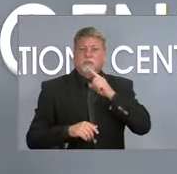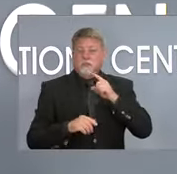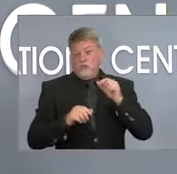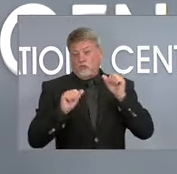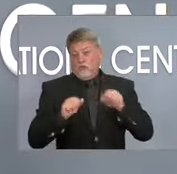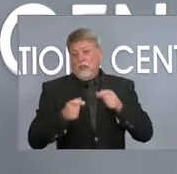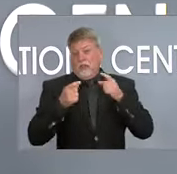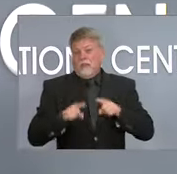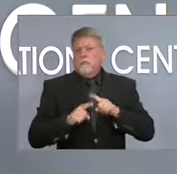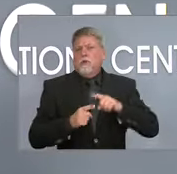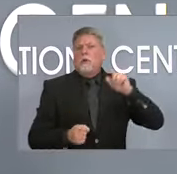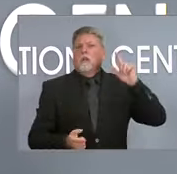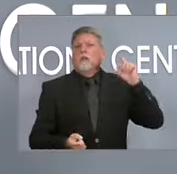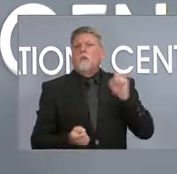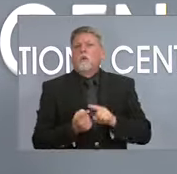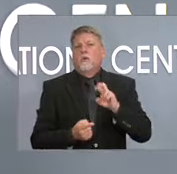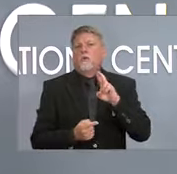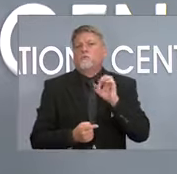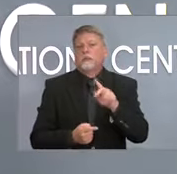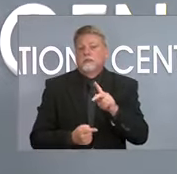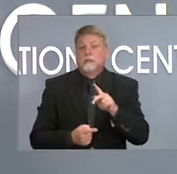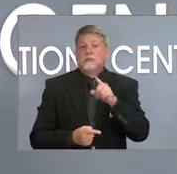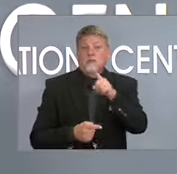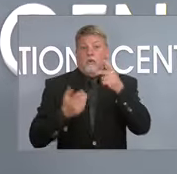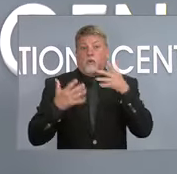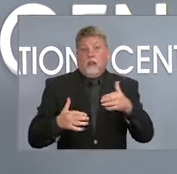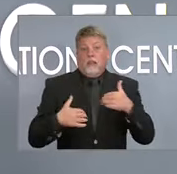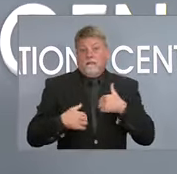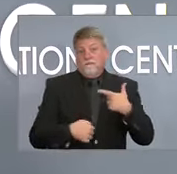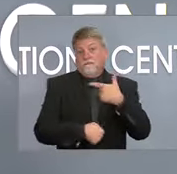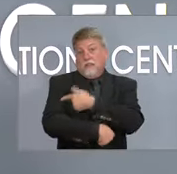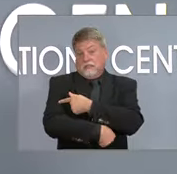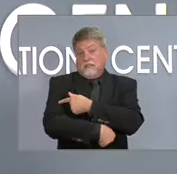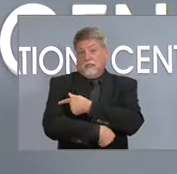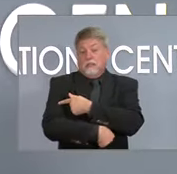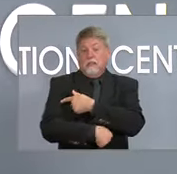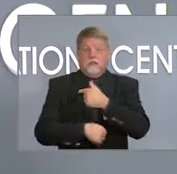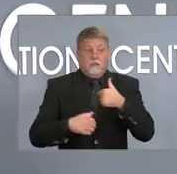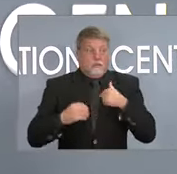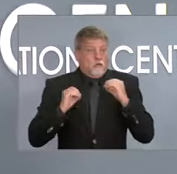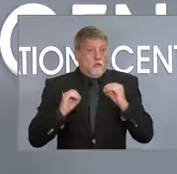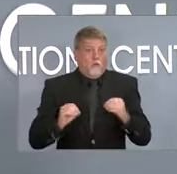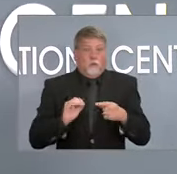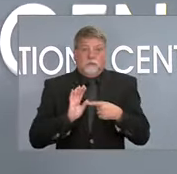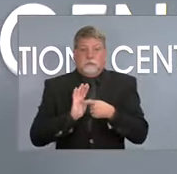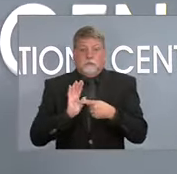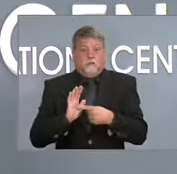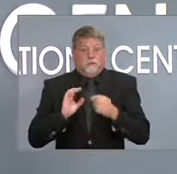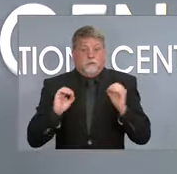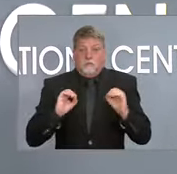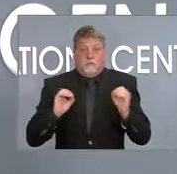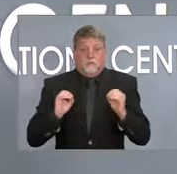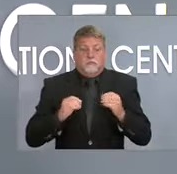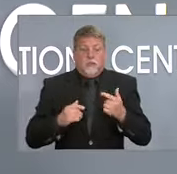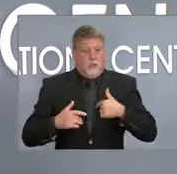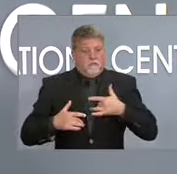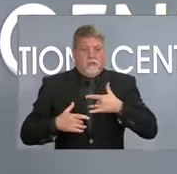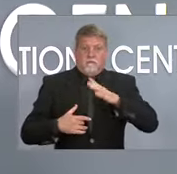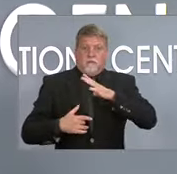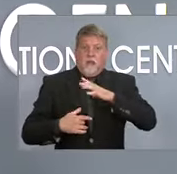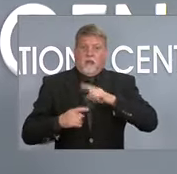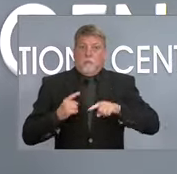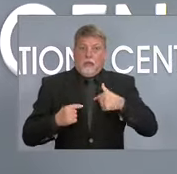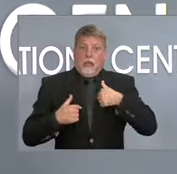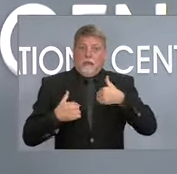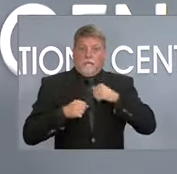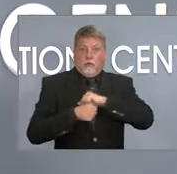incredibly low if you've been vaccinated and if you're not having any symptoms about you transmitting that to others.